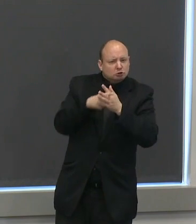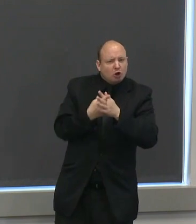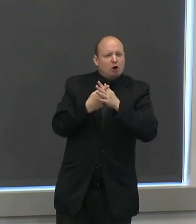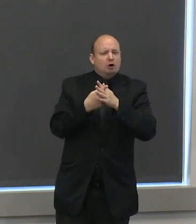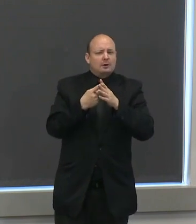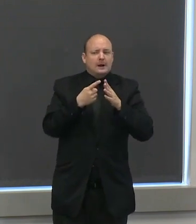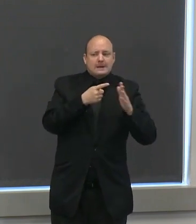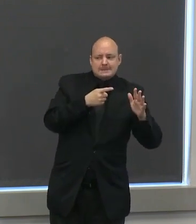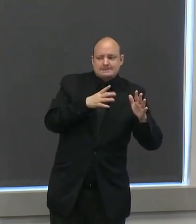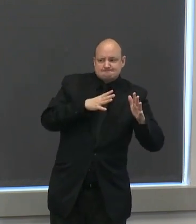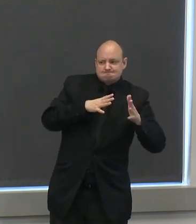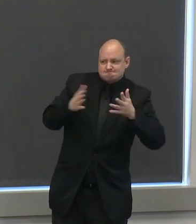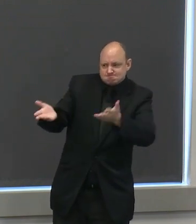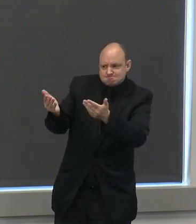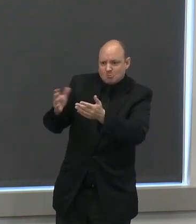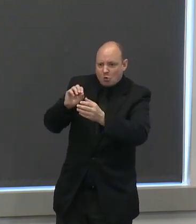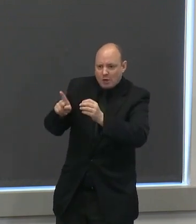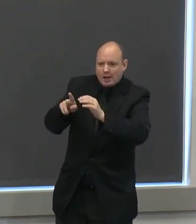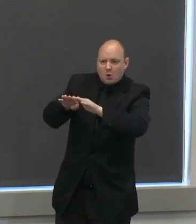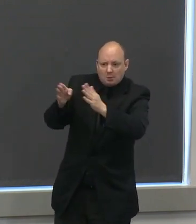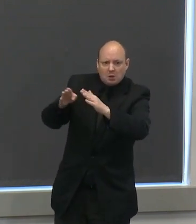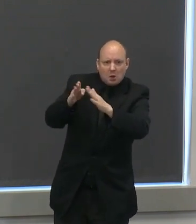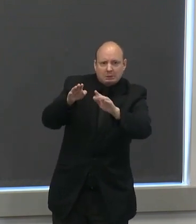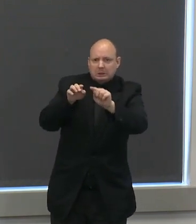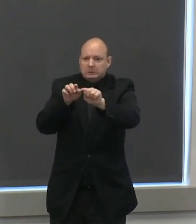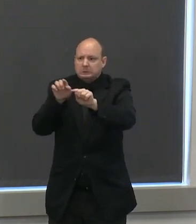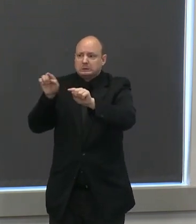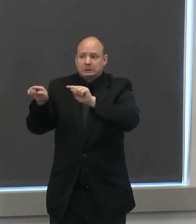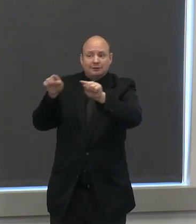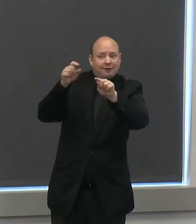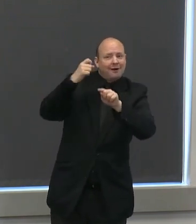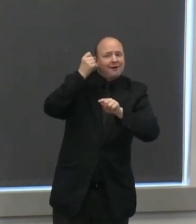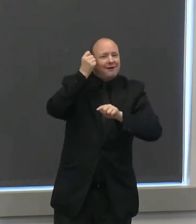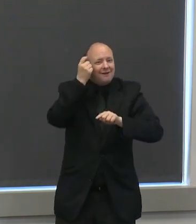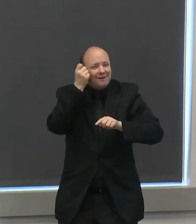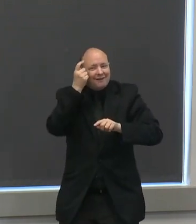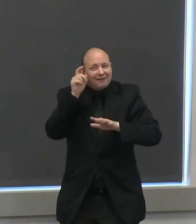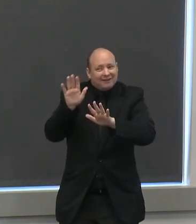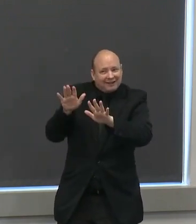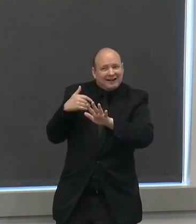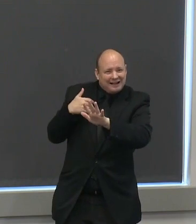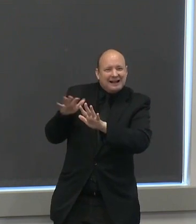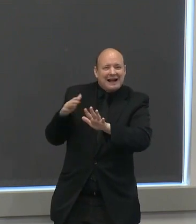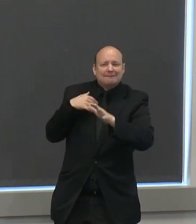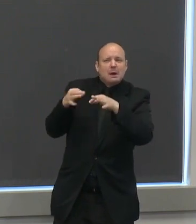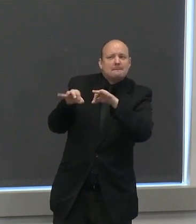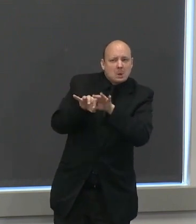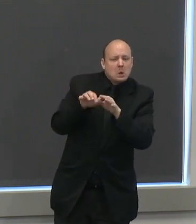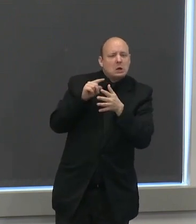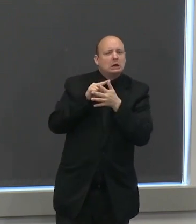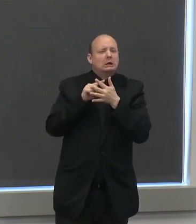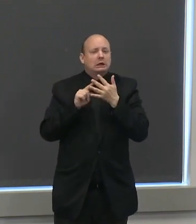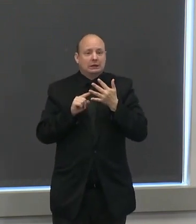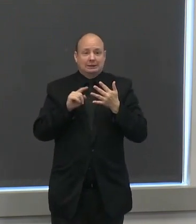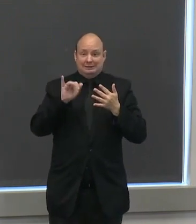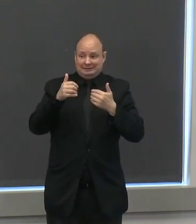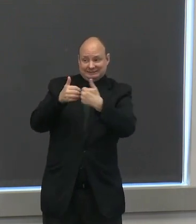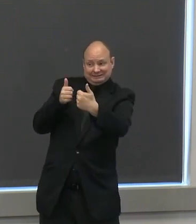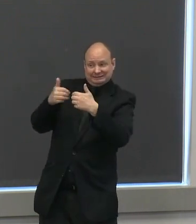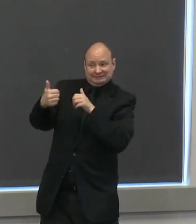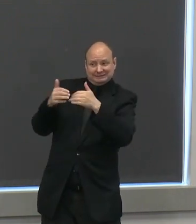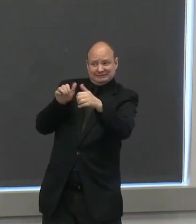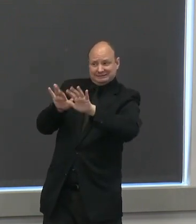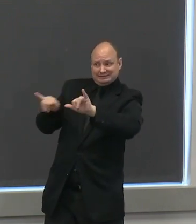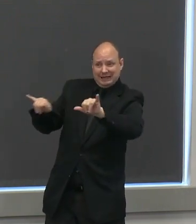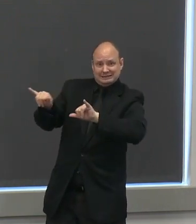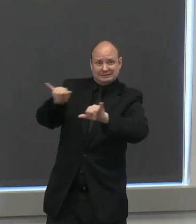oregon make no mistake physical distancing will remain remain a part of our daily lives until we have the